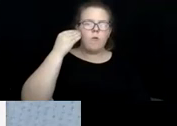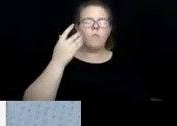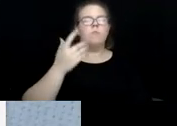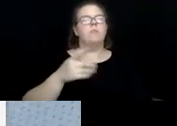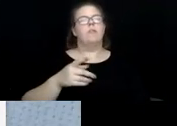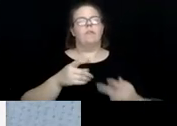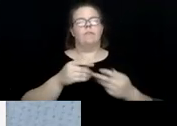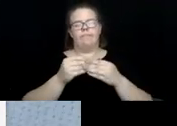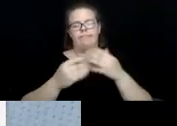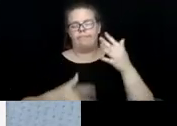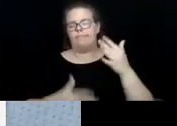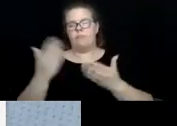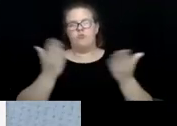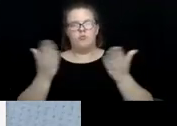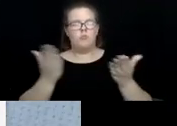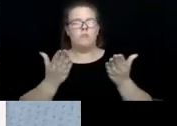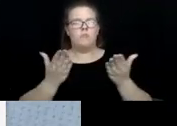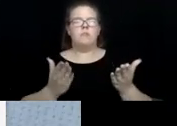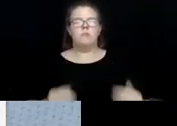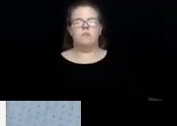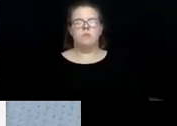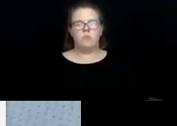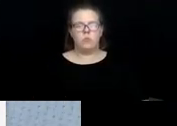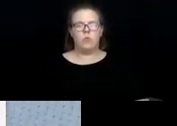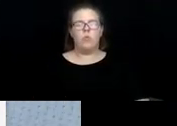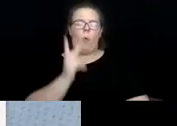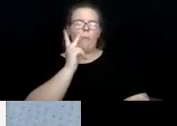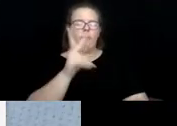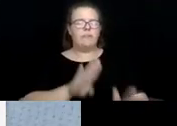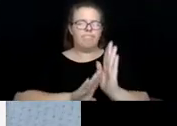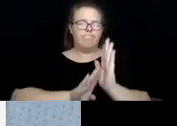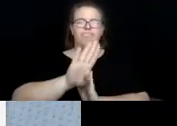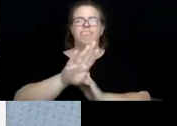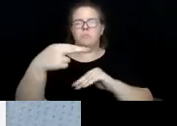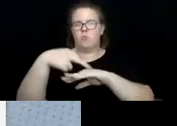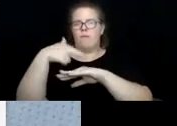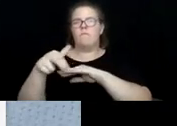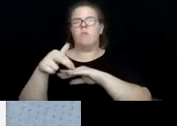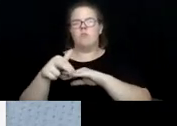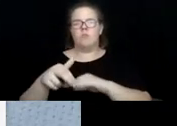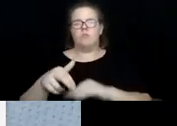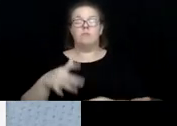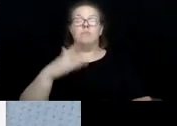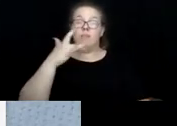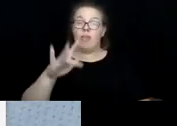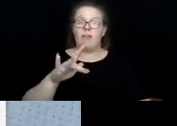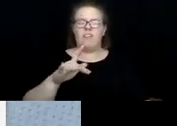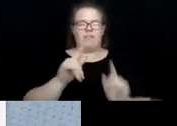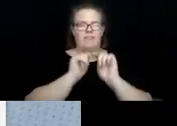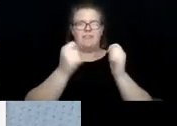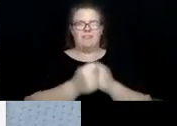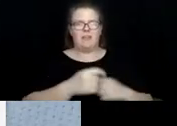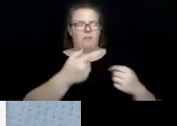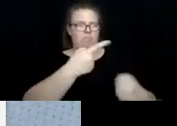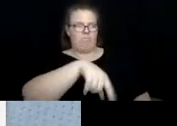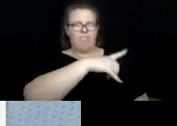venues. So we're seeing a, um, a spike in our referrals because of the SHARP project. Luckily, we've got a great team and they are able to,